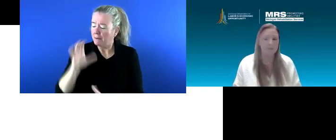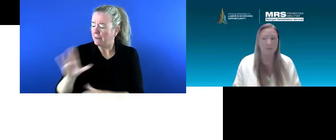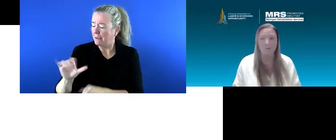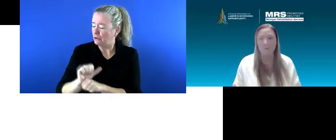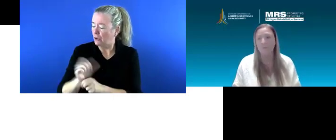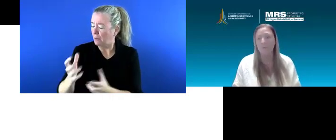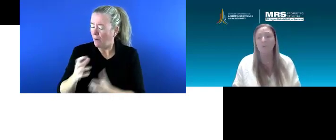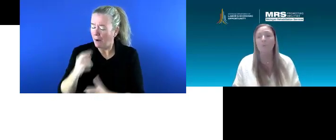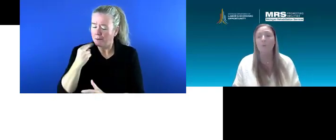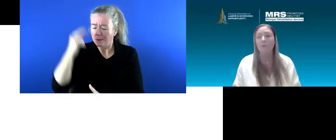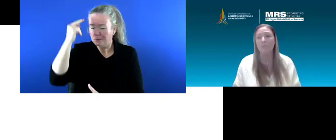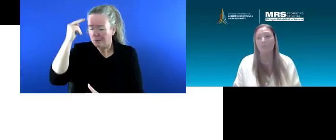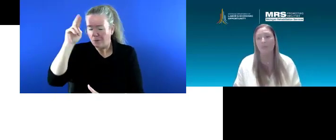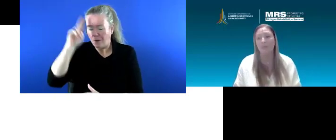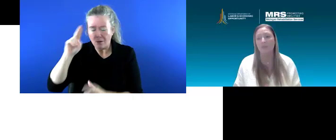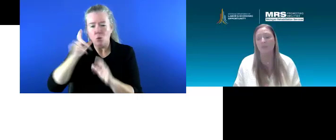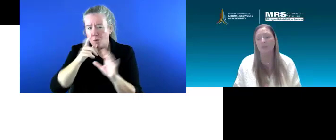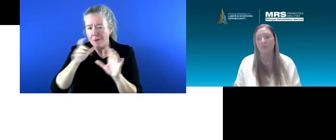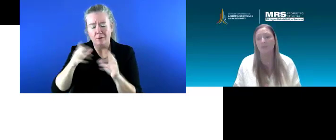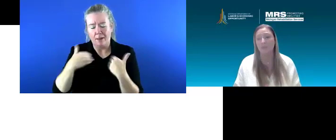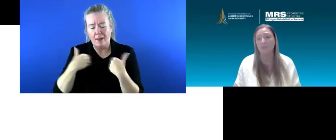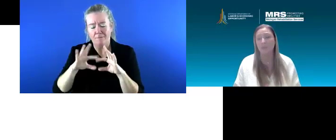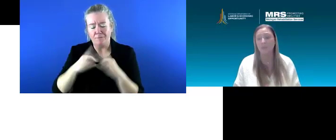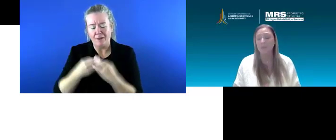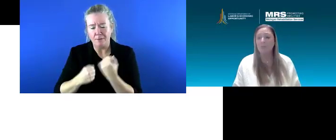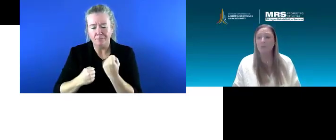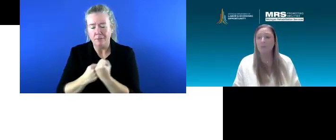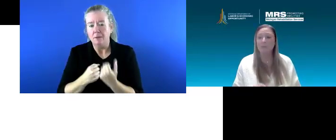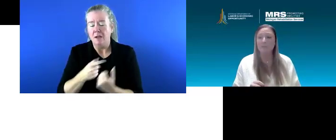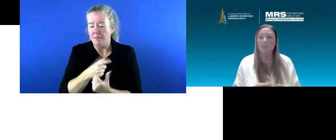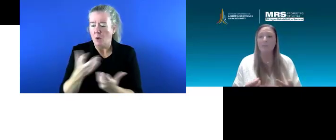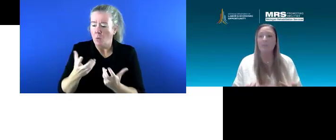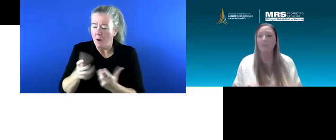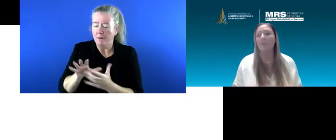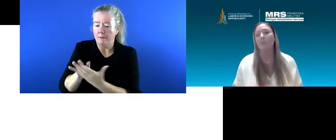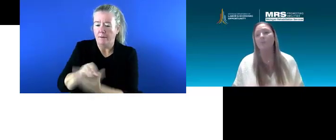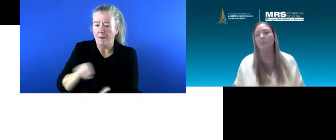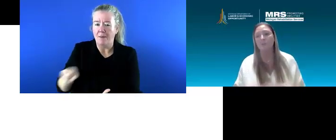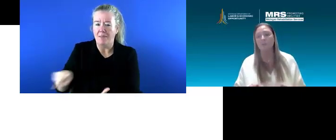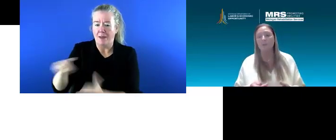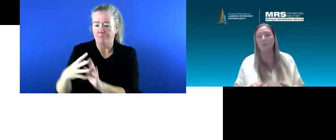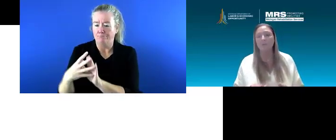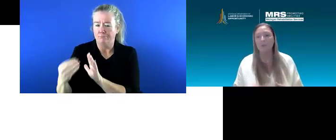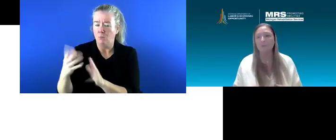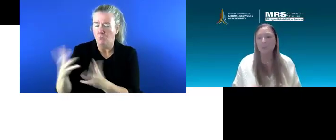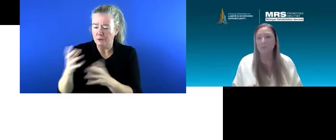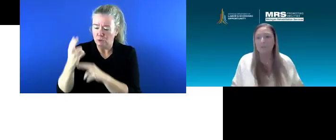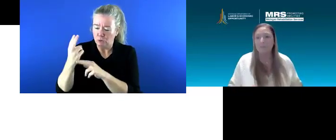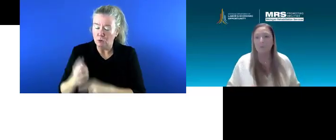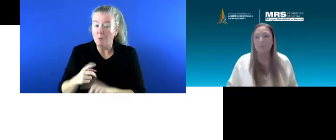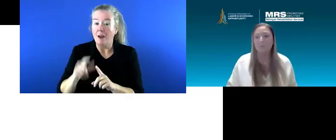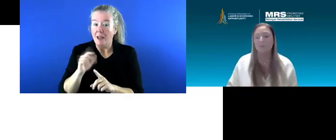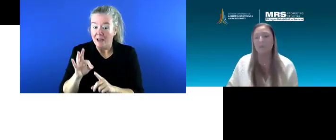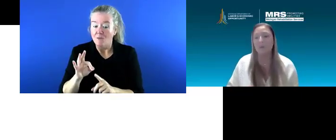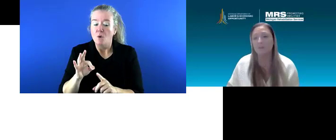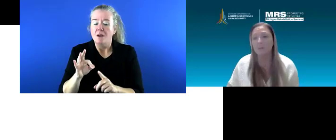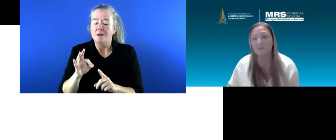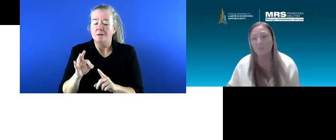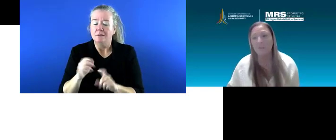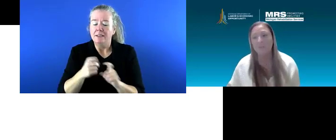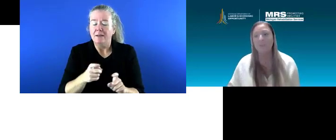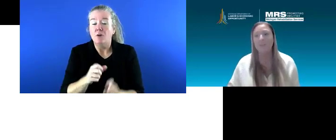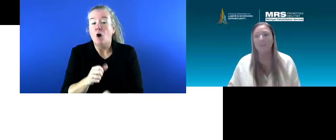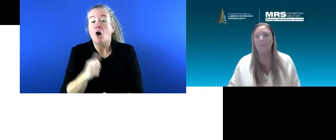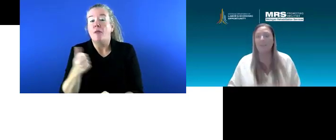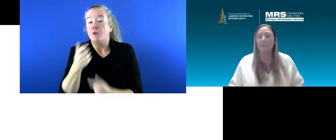nieces and uncles or whomever that they have in their family, because that's what they're used to. But if we explore them to other